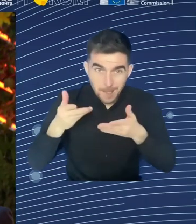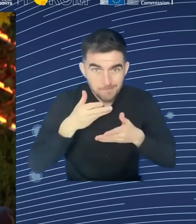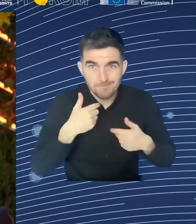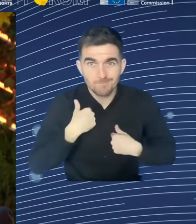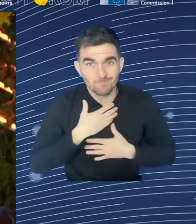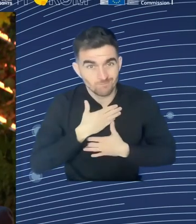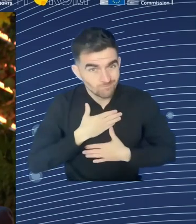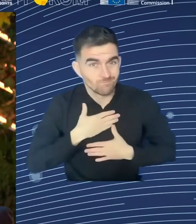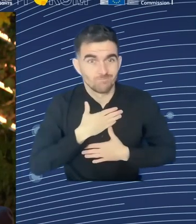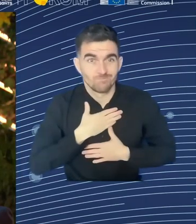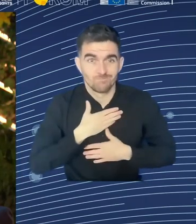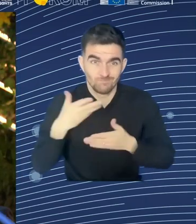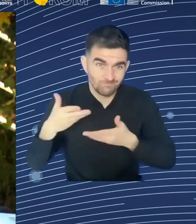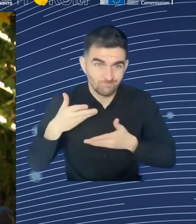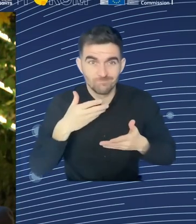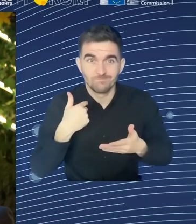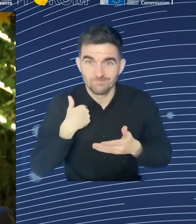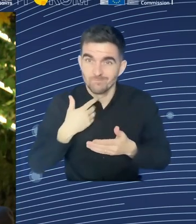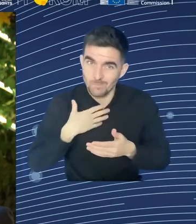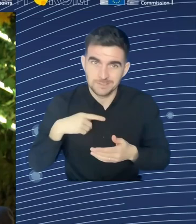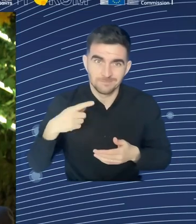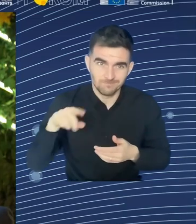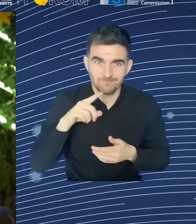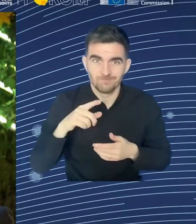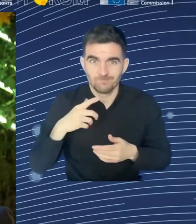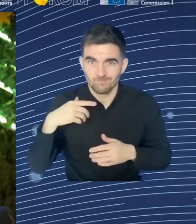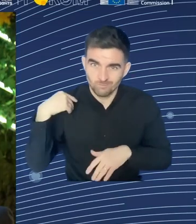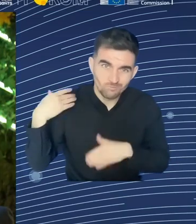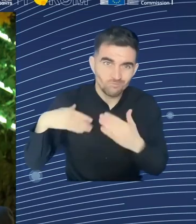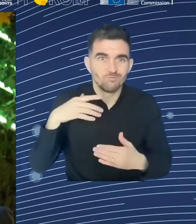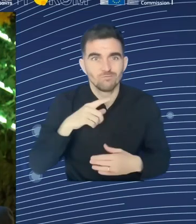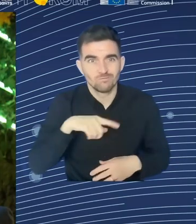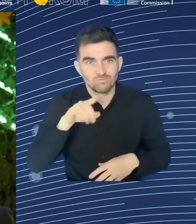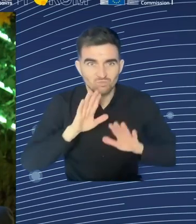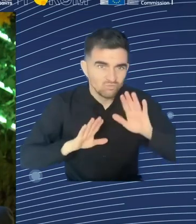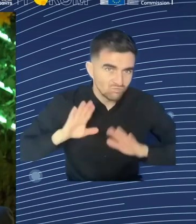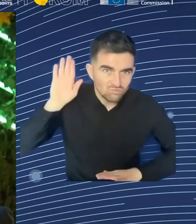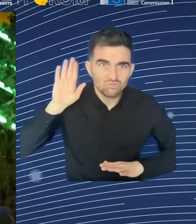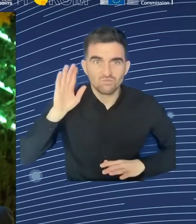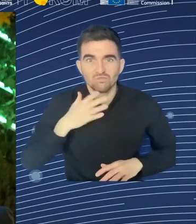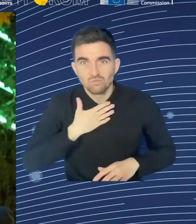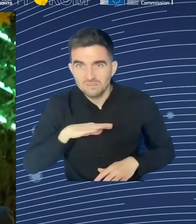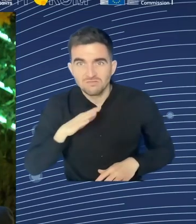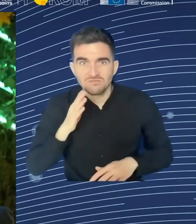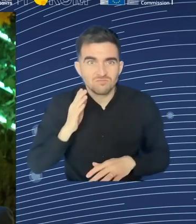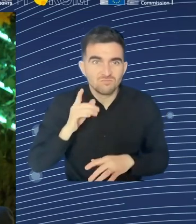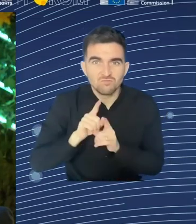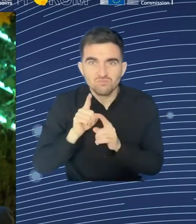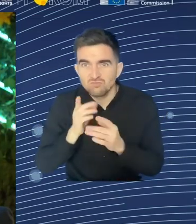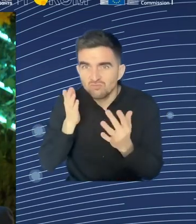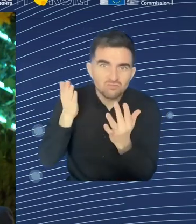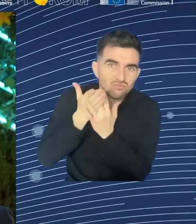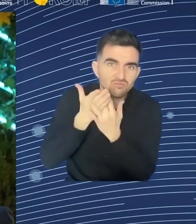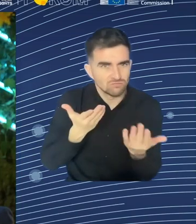but also for our audience if you have a bit of an interactive exchange rather than, you know, just Q&A between